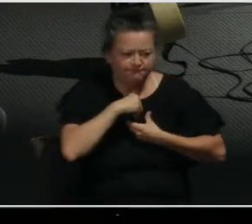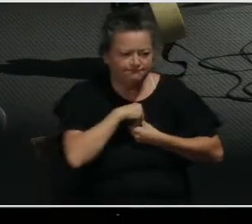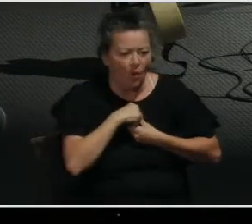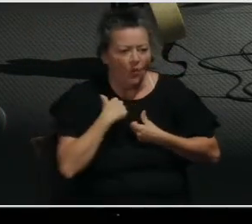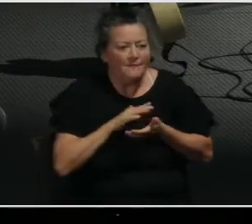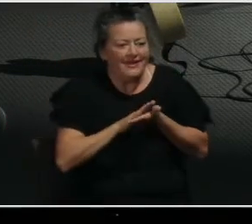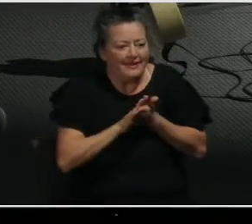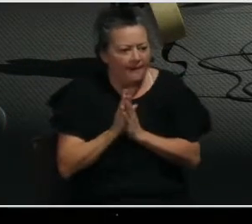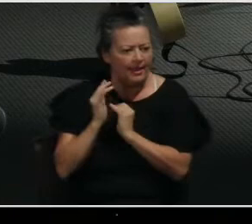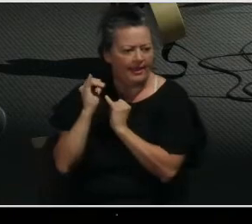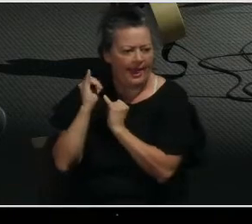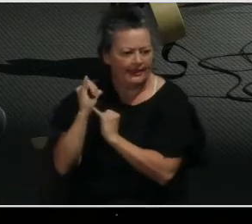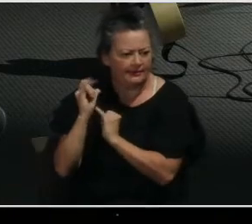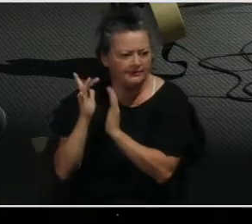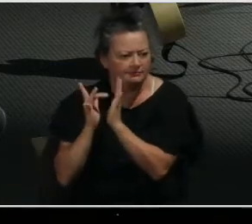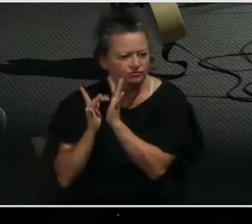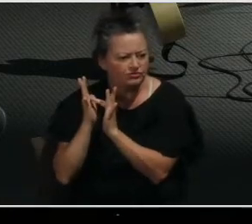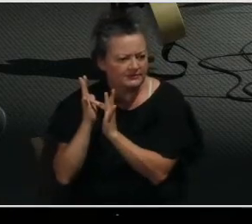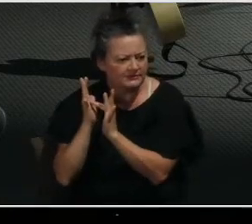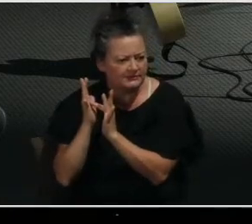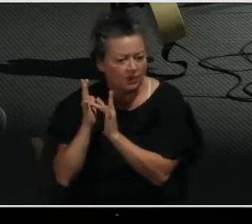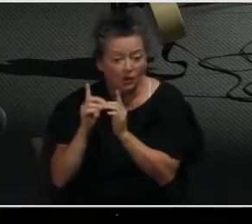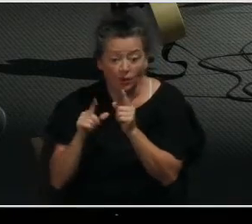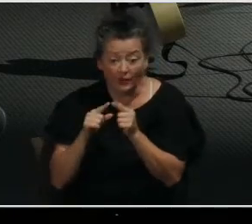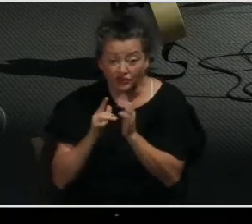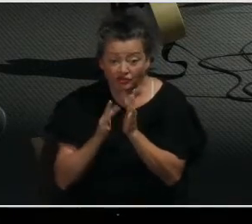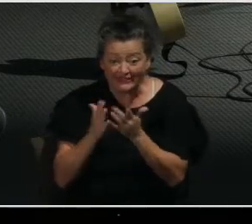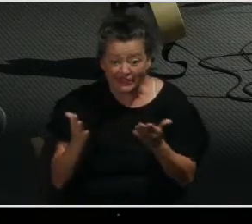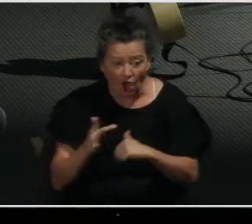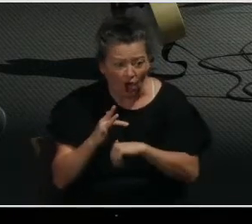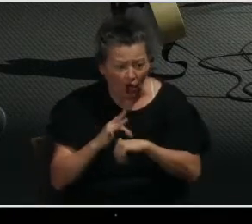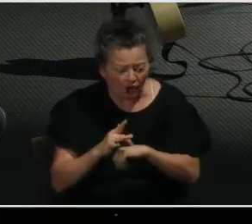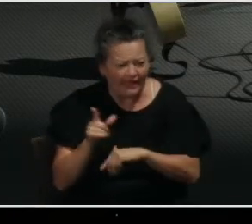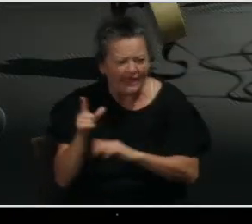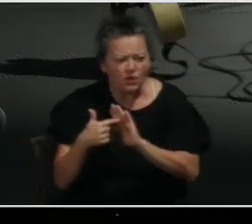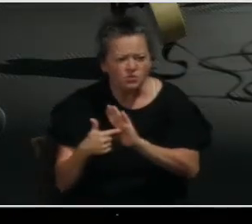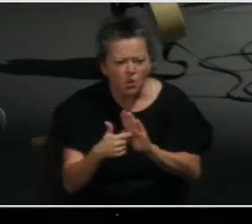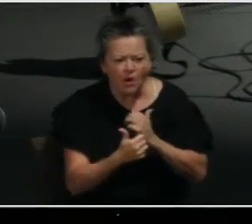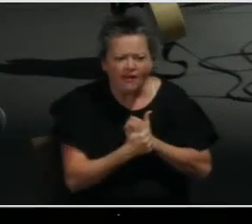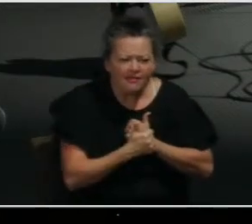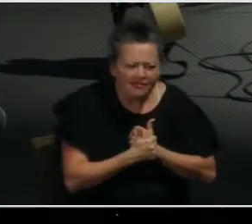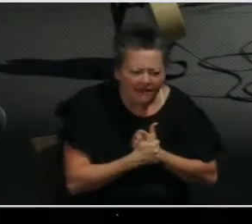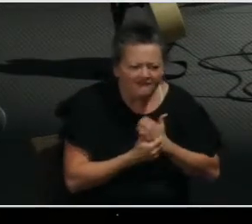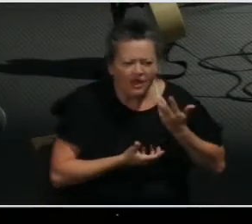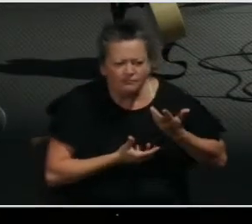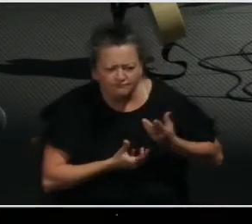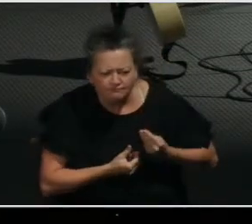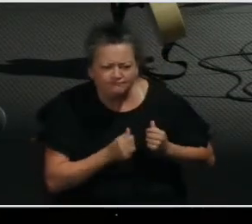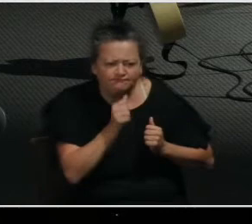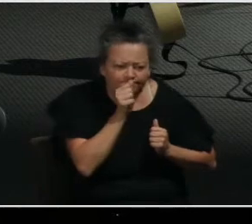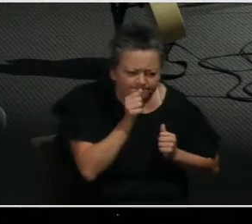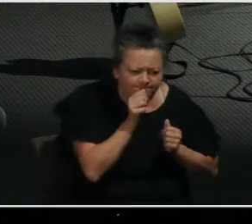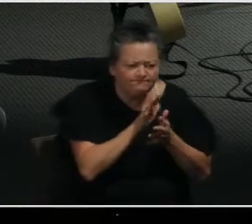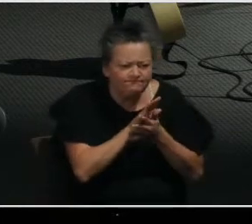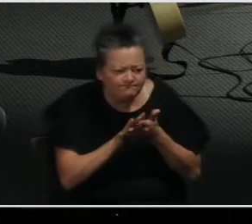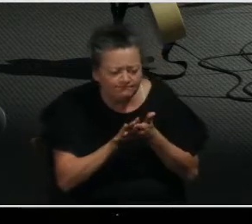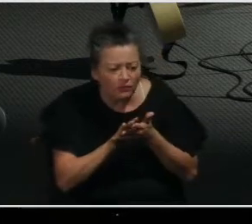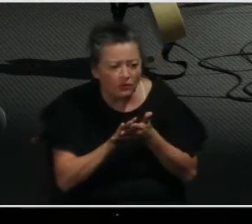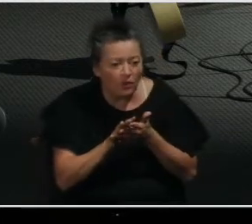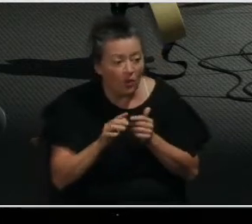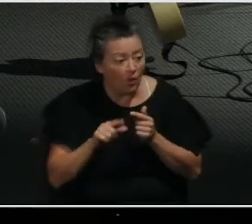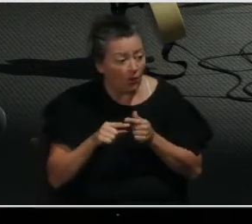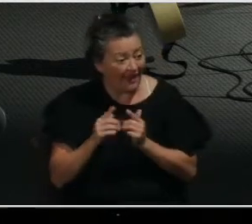God's will is for us to change and become more and more like Christ. And hopefully you can look back on your life